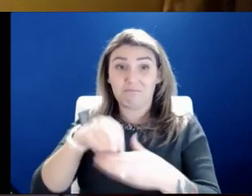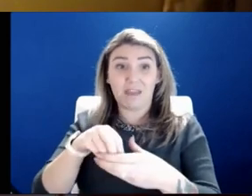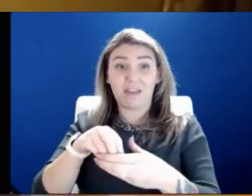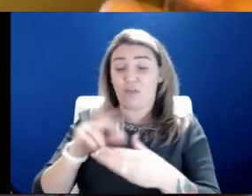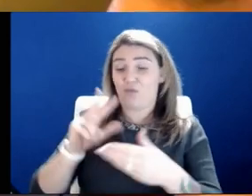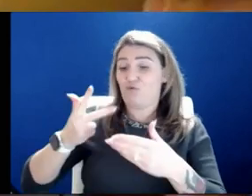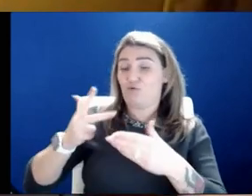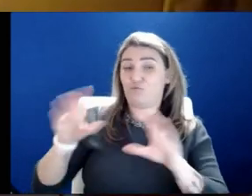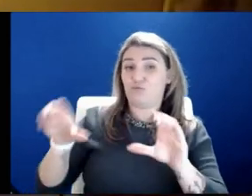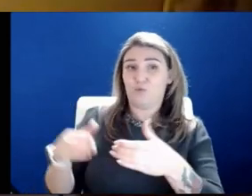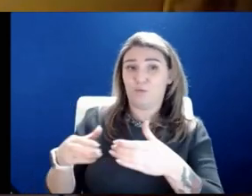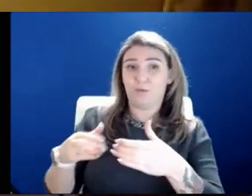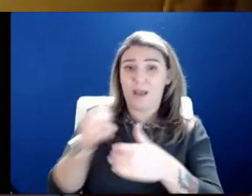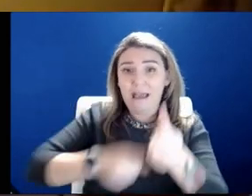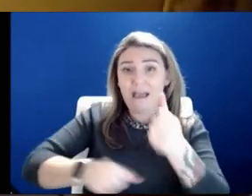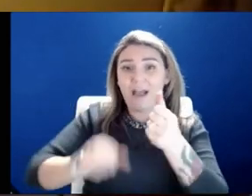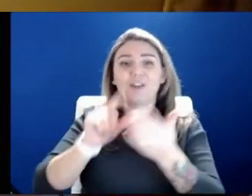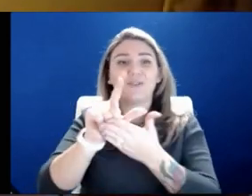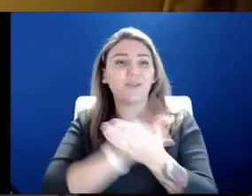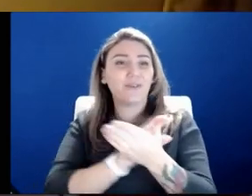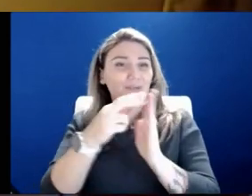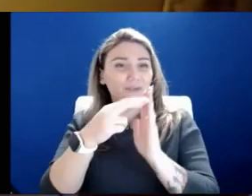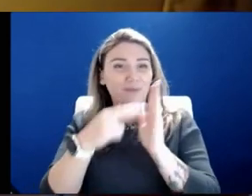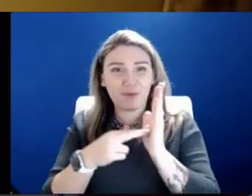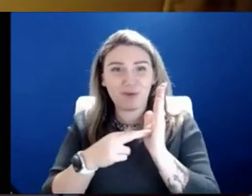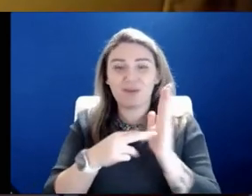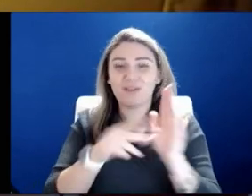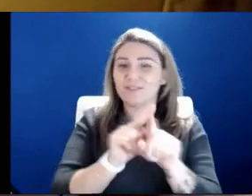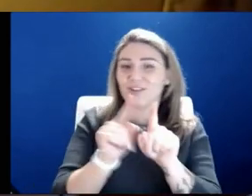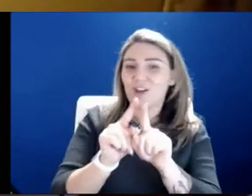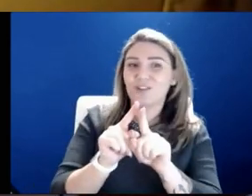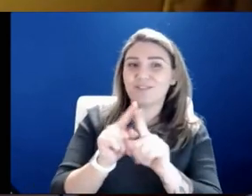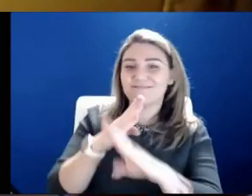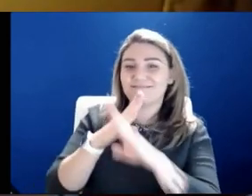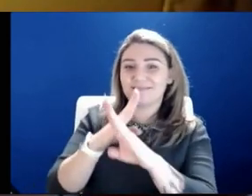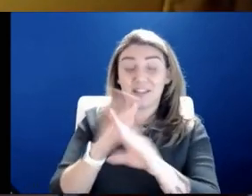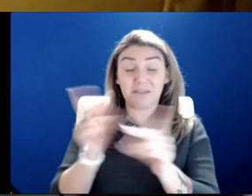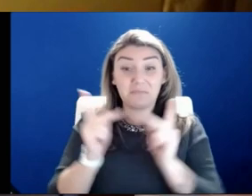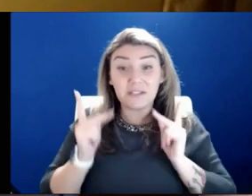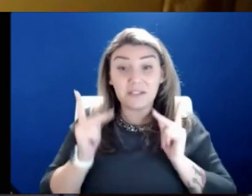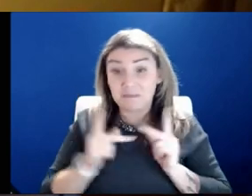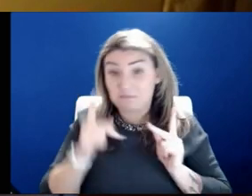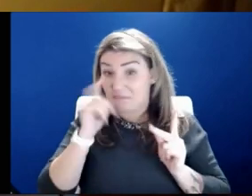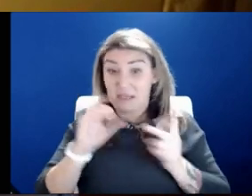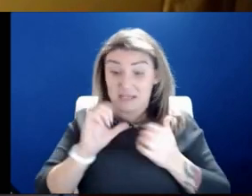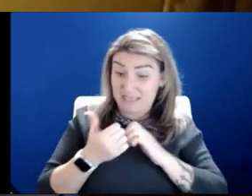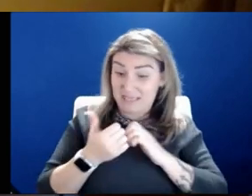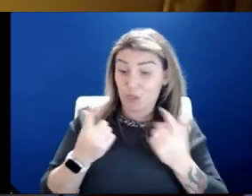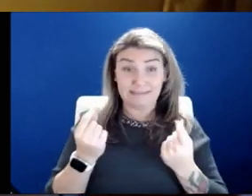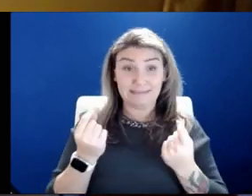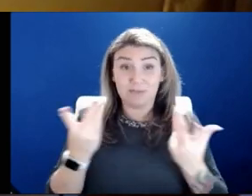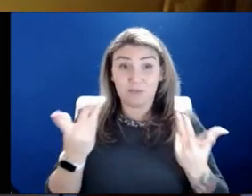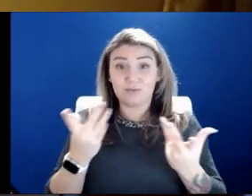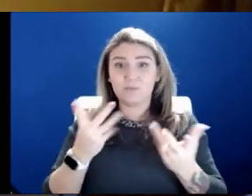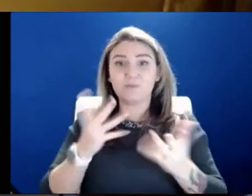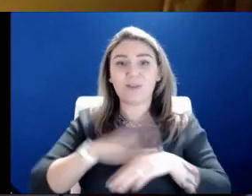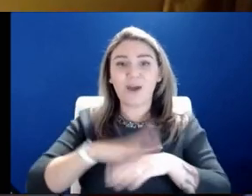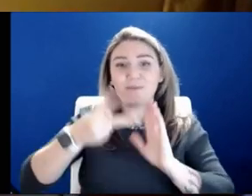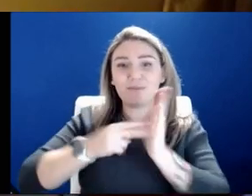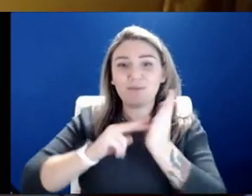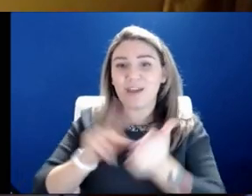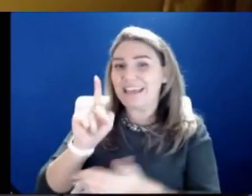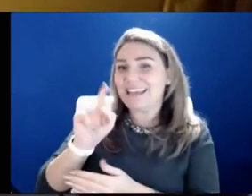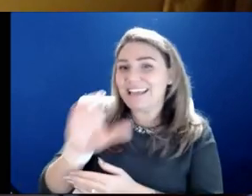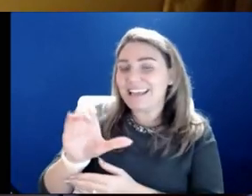which you can do under legal rules so that we can also defend the position because the way we did it was on purpose. In Kansas City, have to have